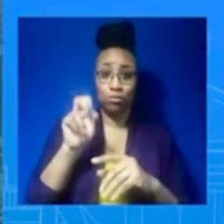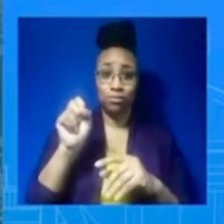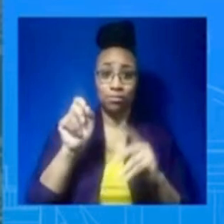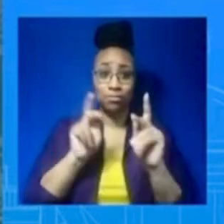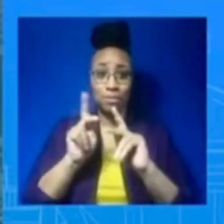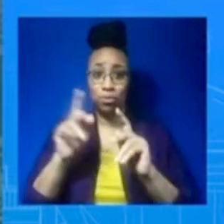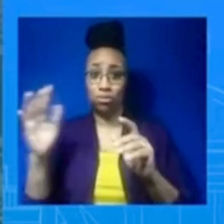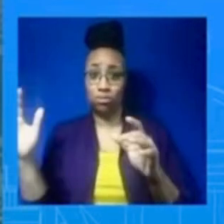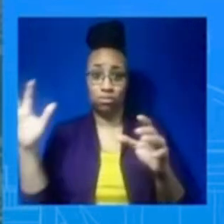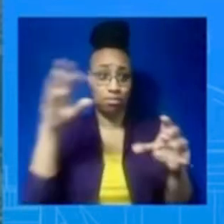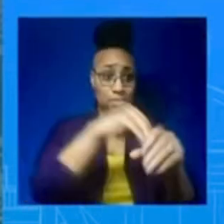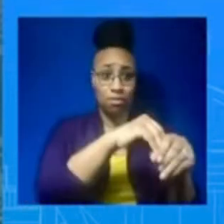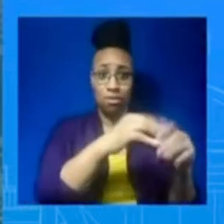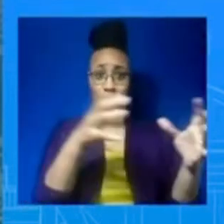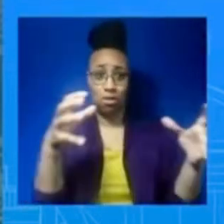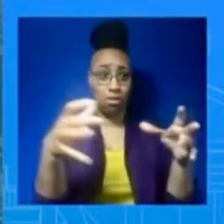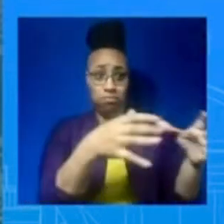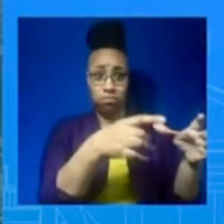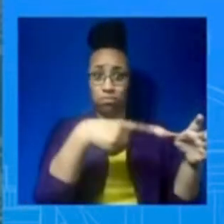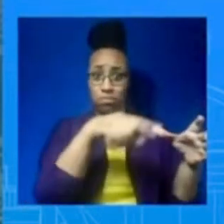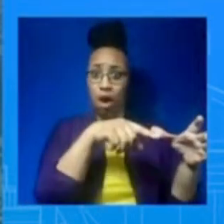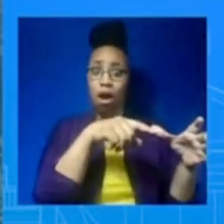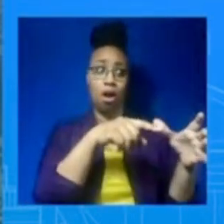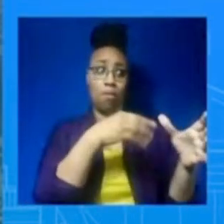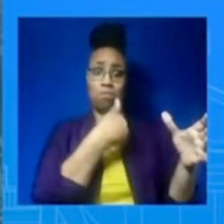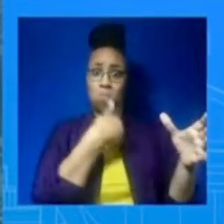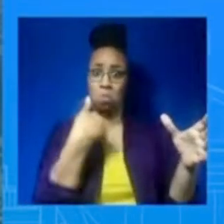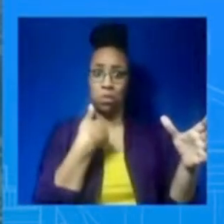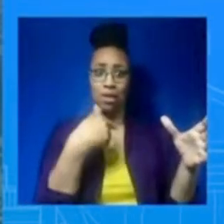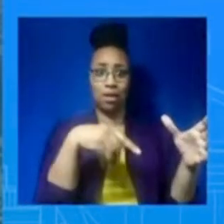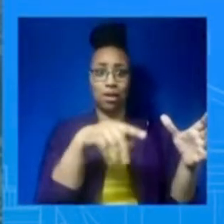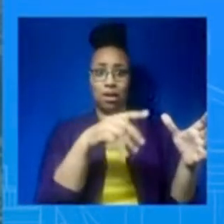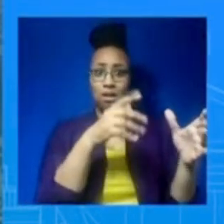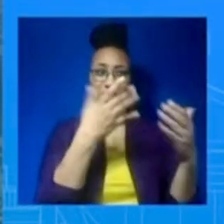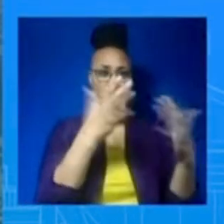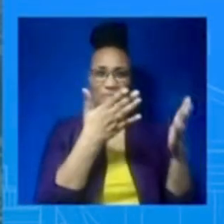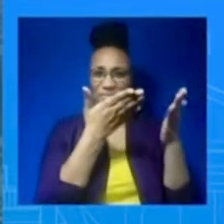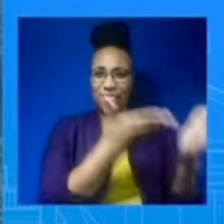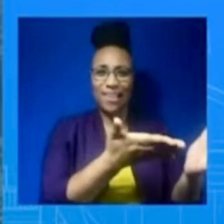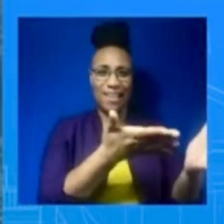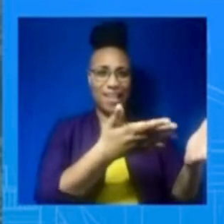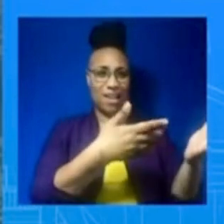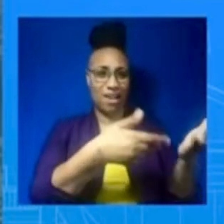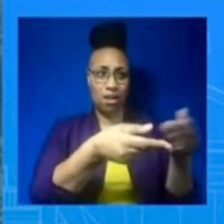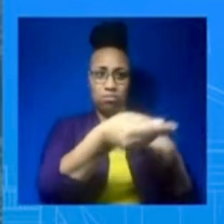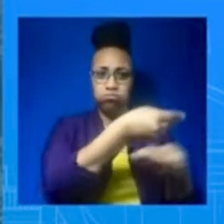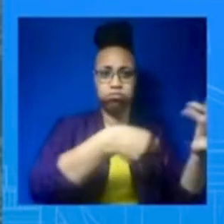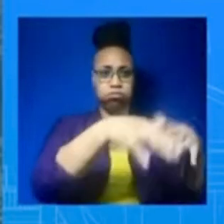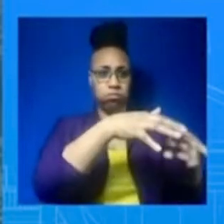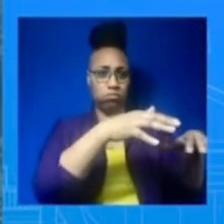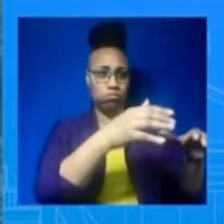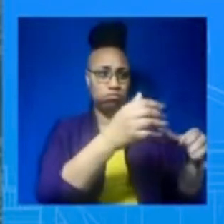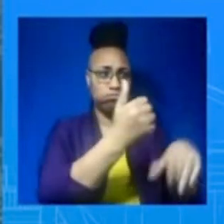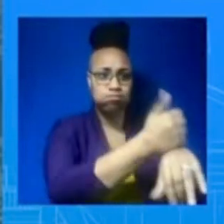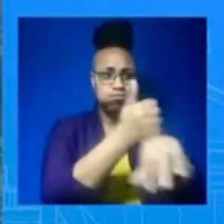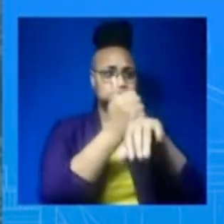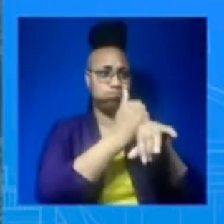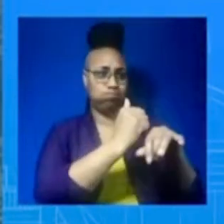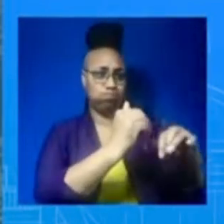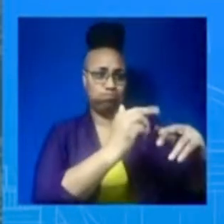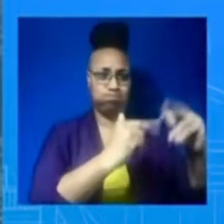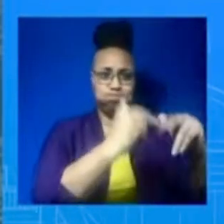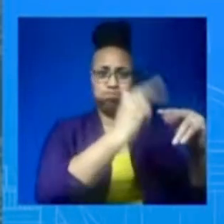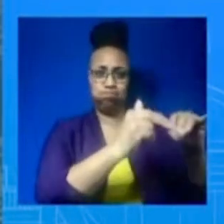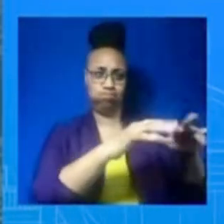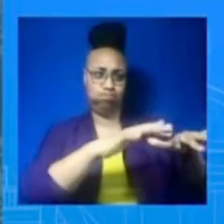our force posture adjustments, the ones that we announced last year following Russia's invasion. There are some 10,000 American